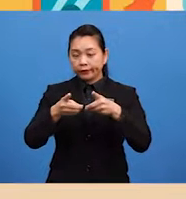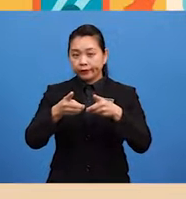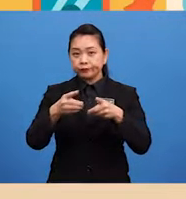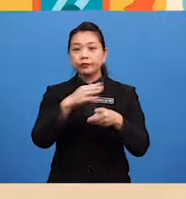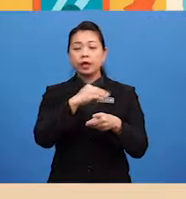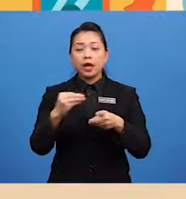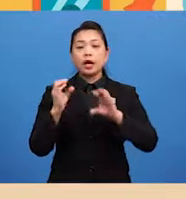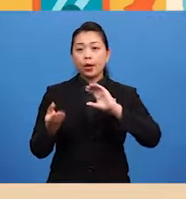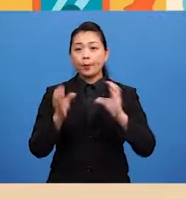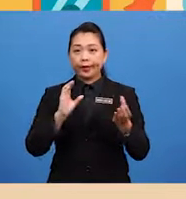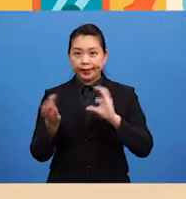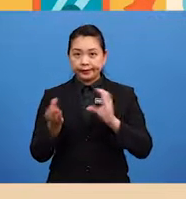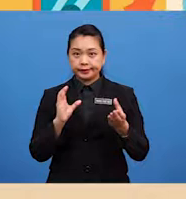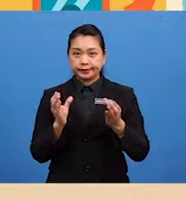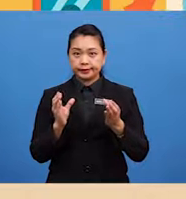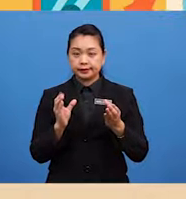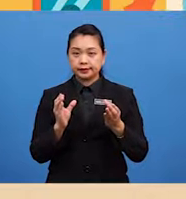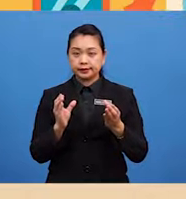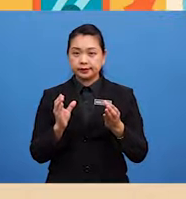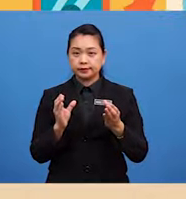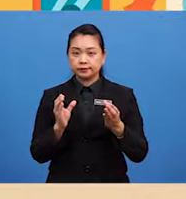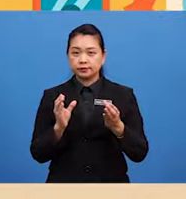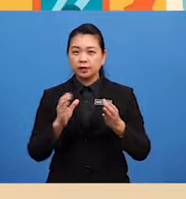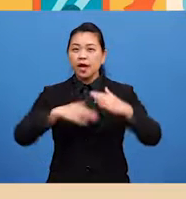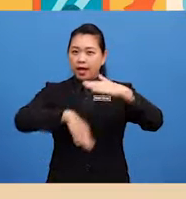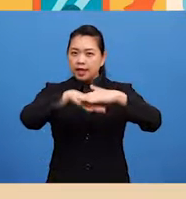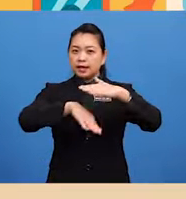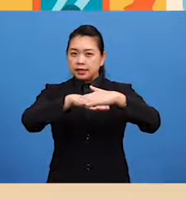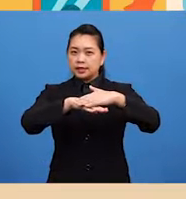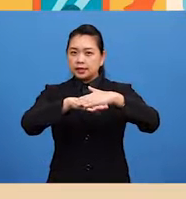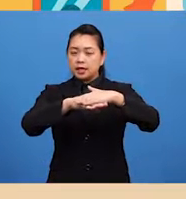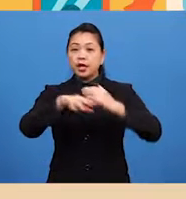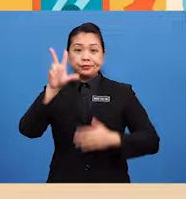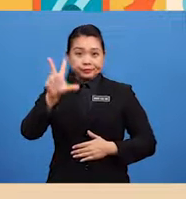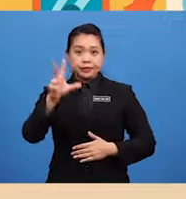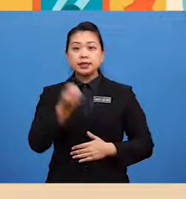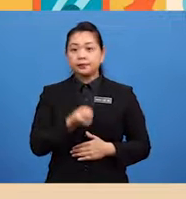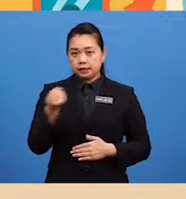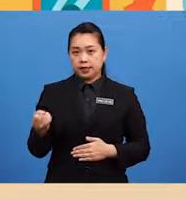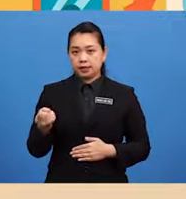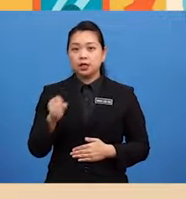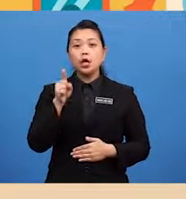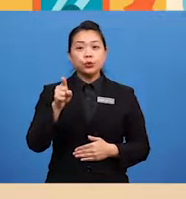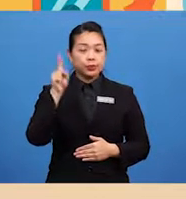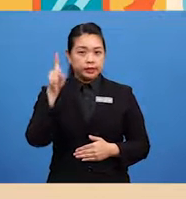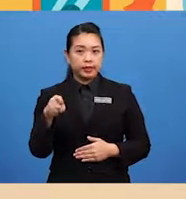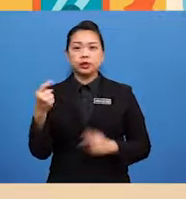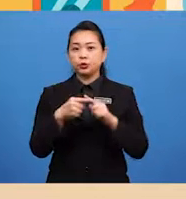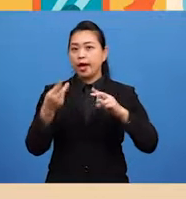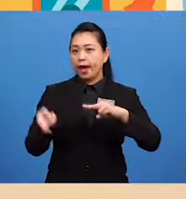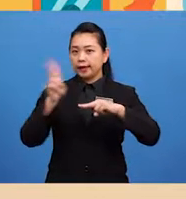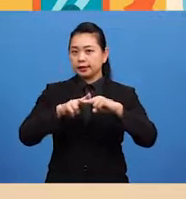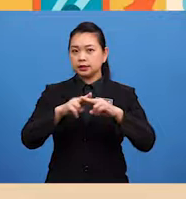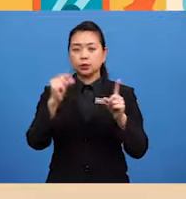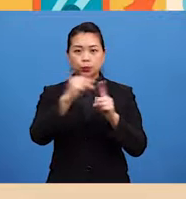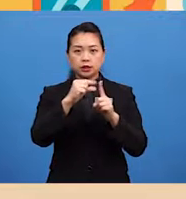Compare At least Three Subjects You need To